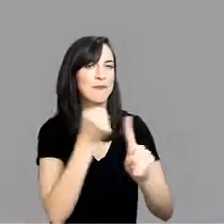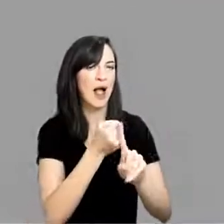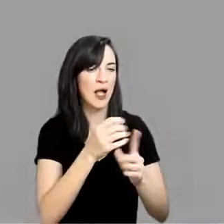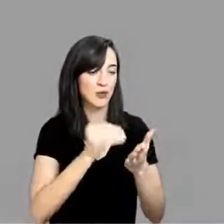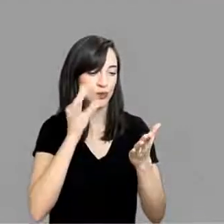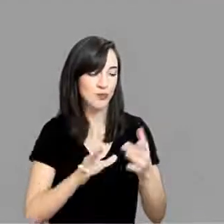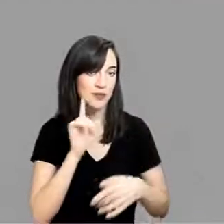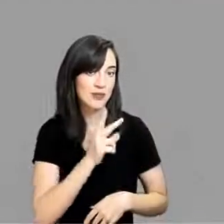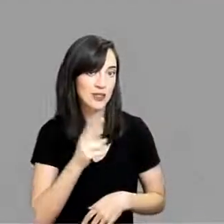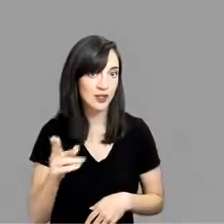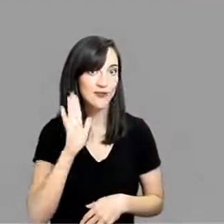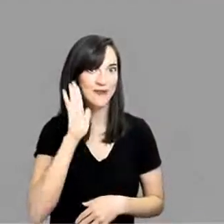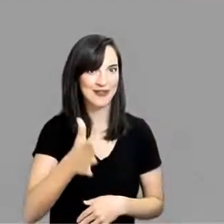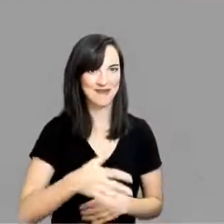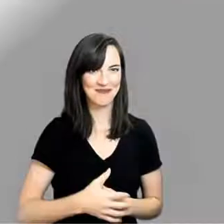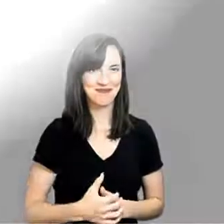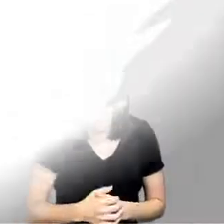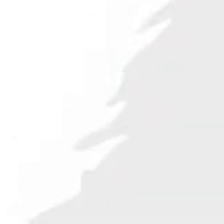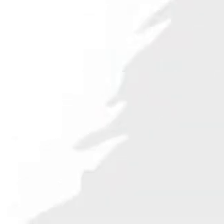student who is deaf or hard of hearing.